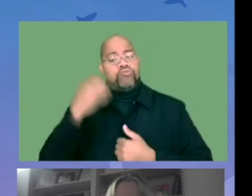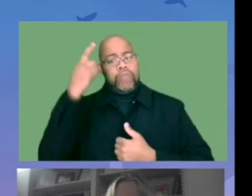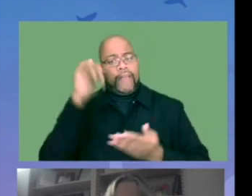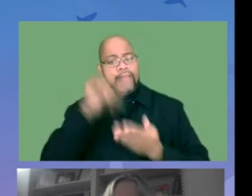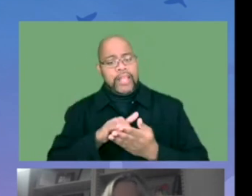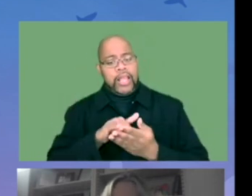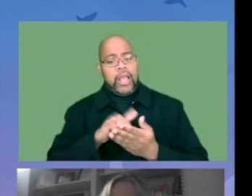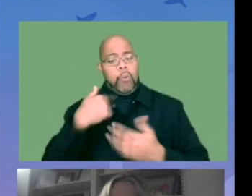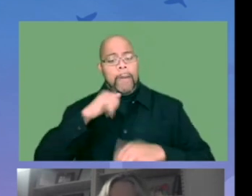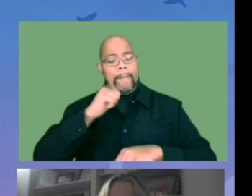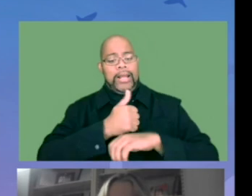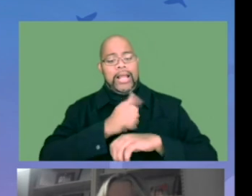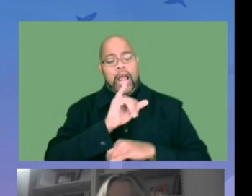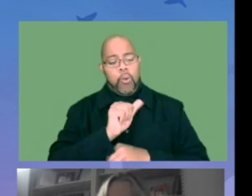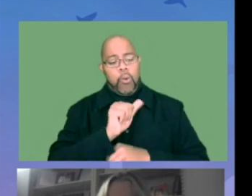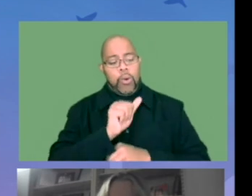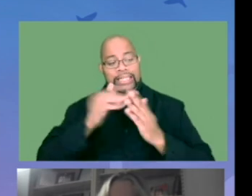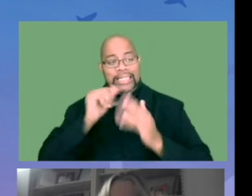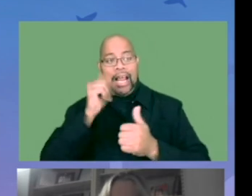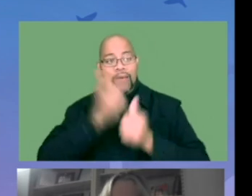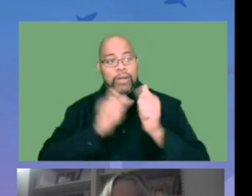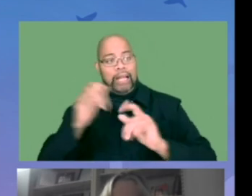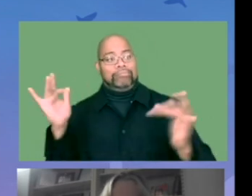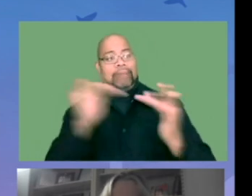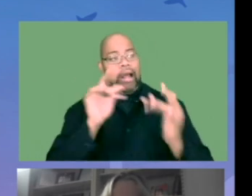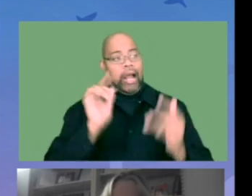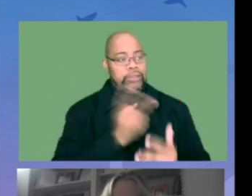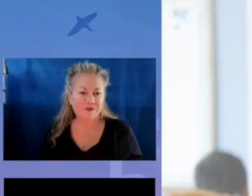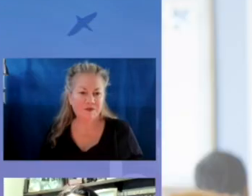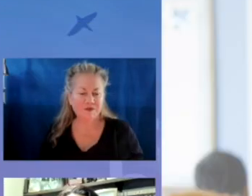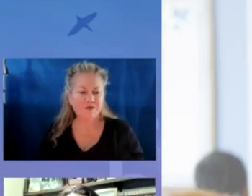That's all we have for you on the Iowa Center for School Mental Health.